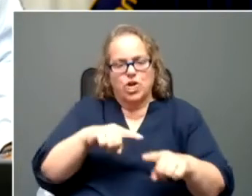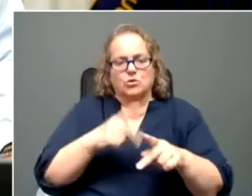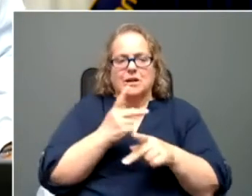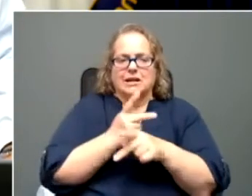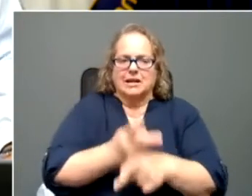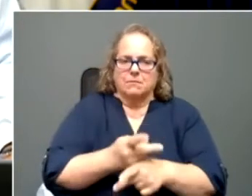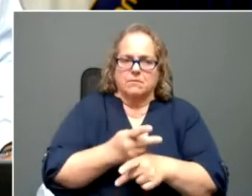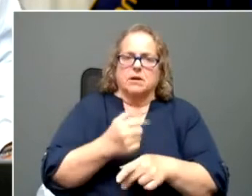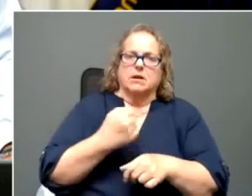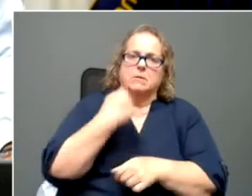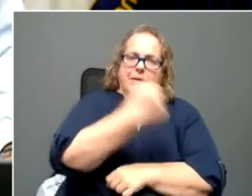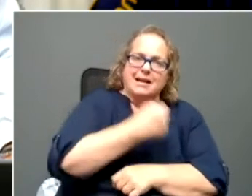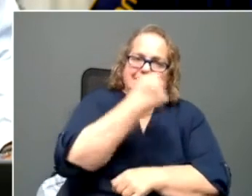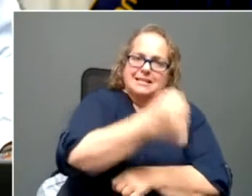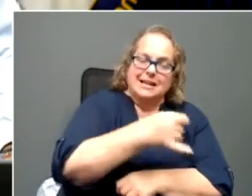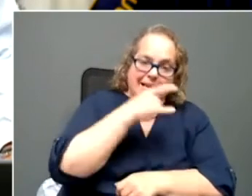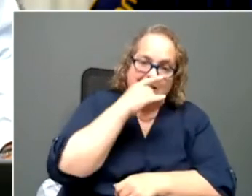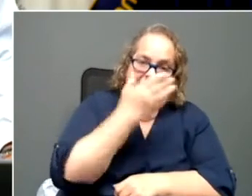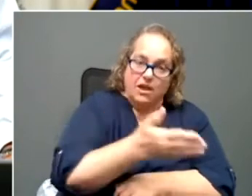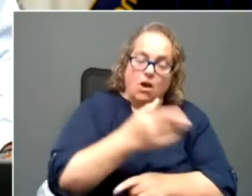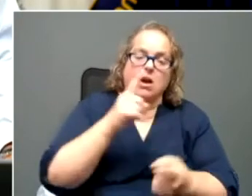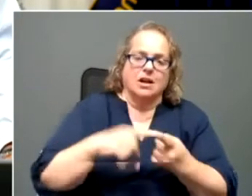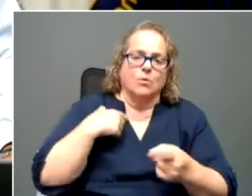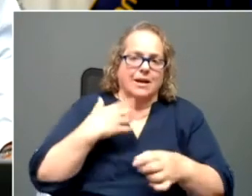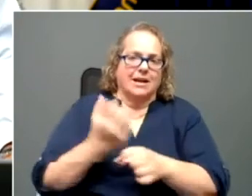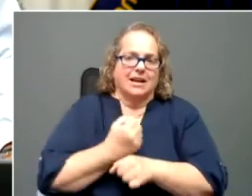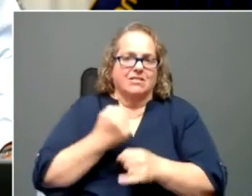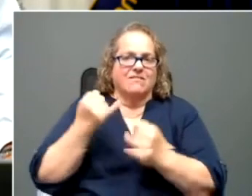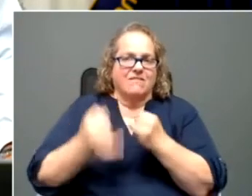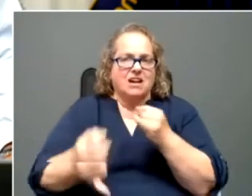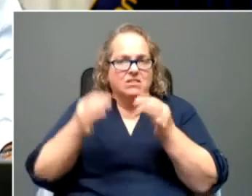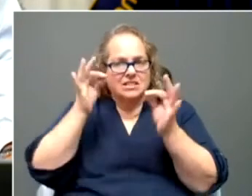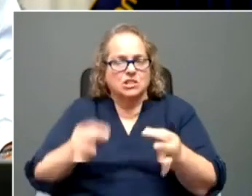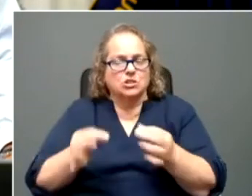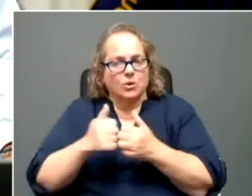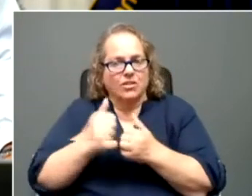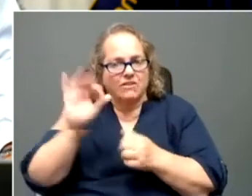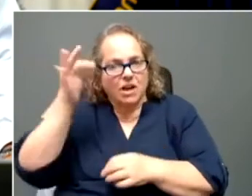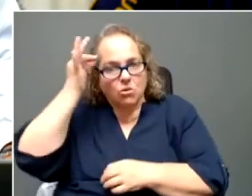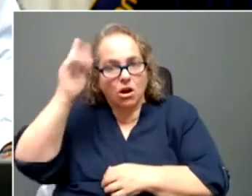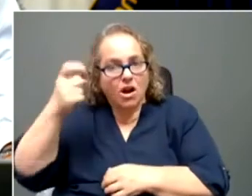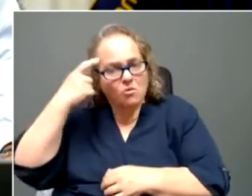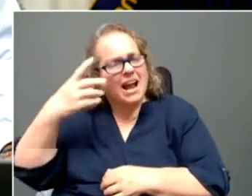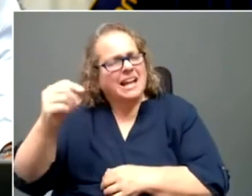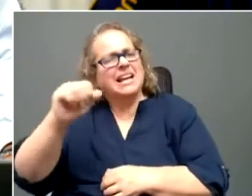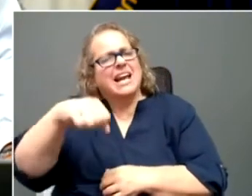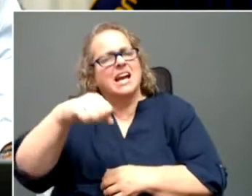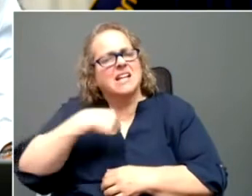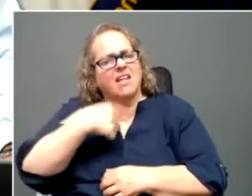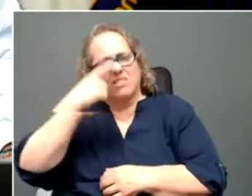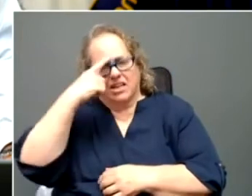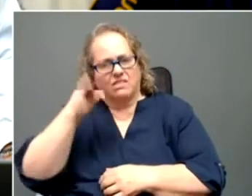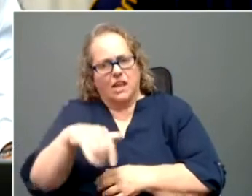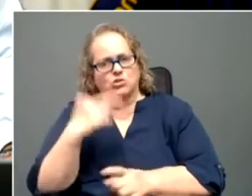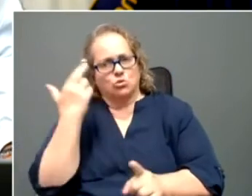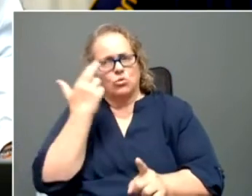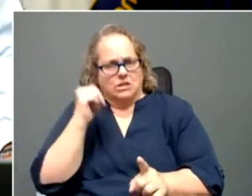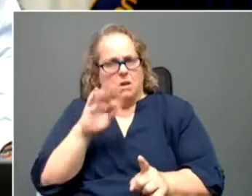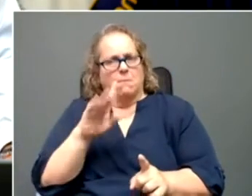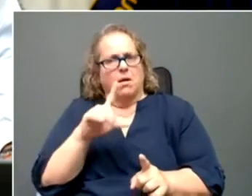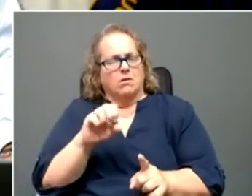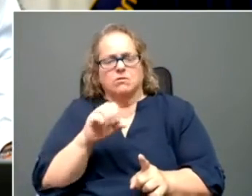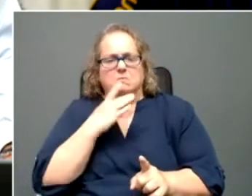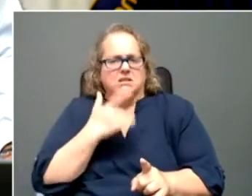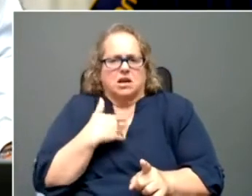decision from the federal government. And yes, I think that'd be something reasonable to do. So we we, uh, don't fight about something that